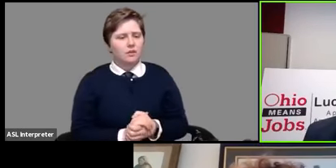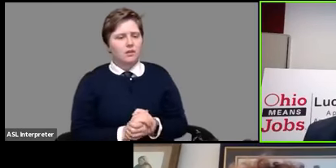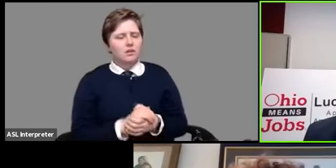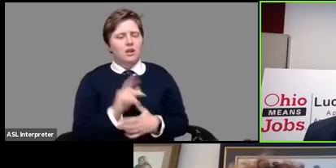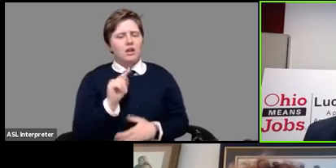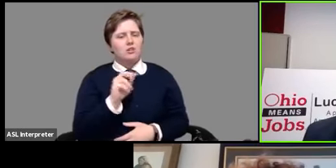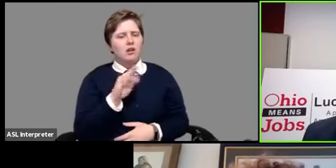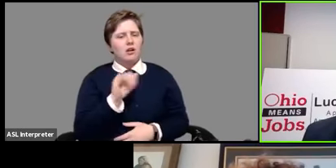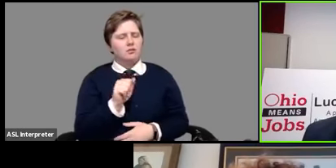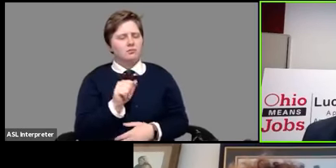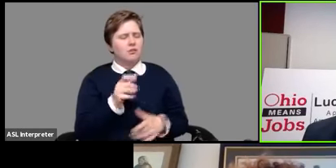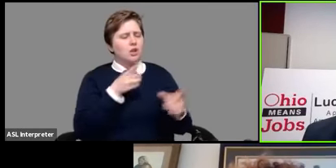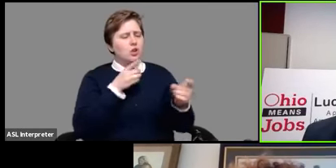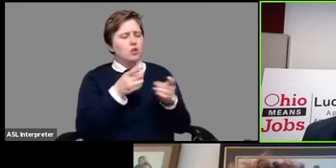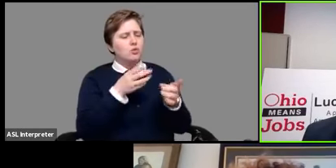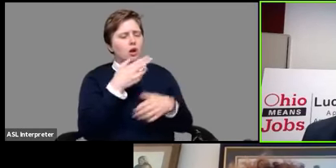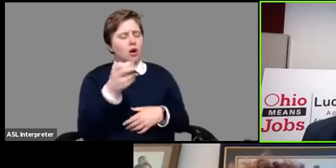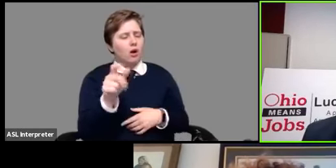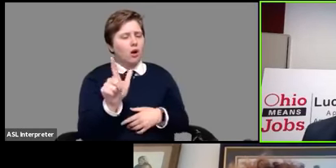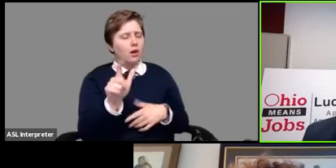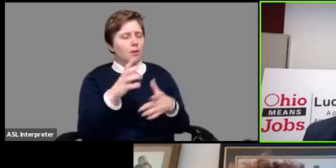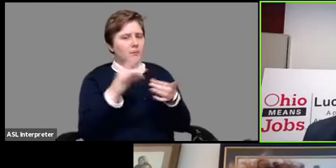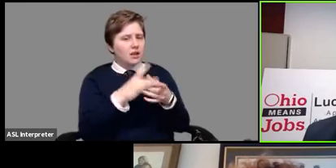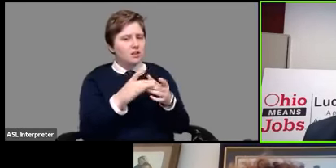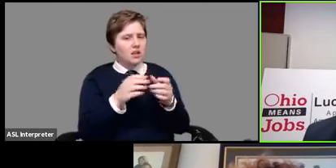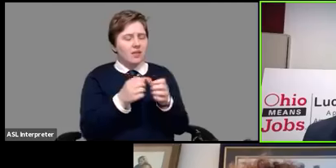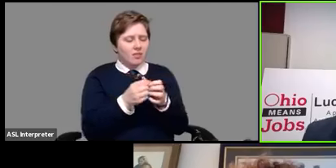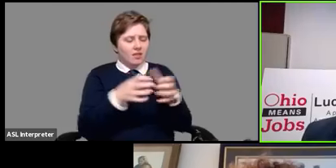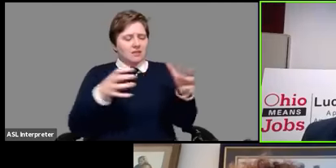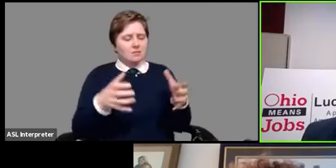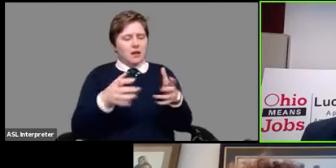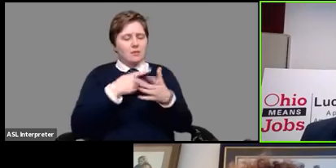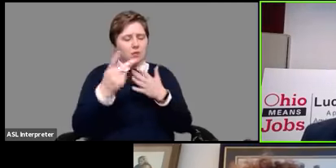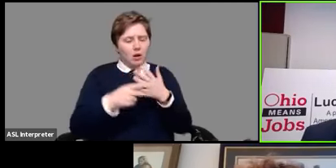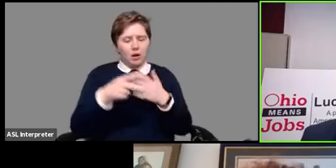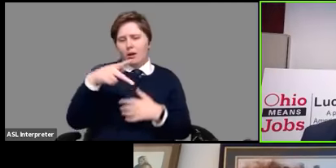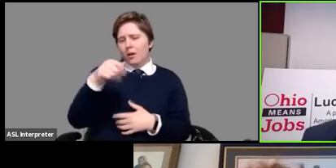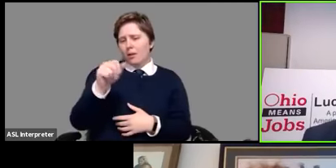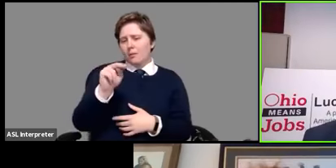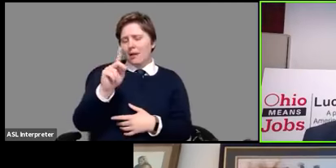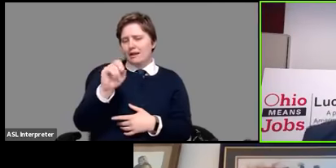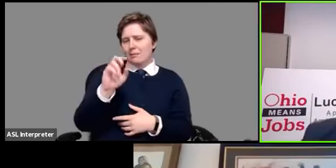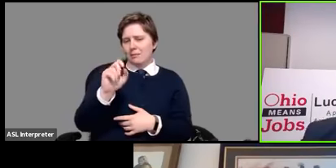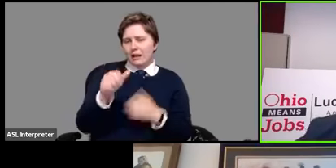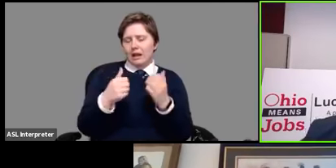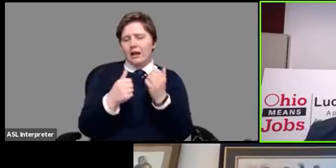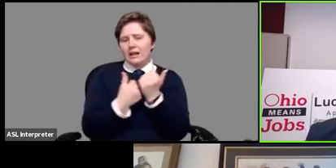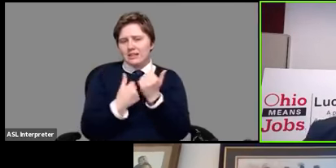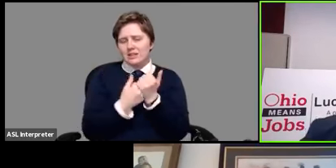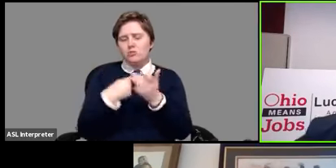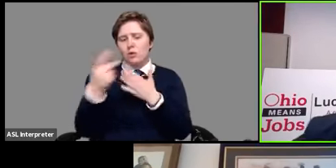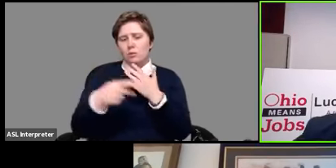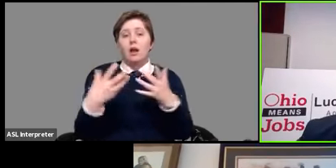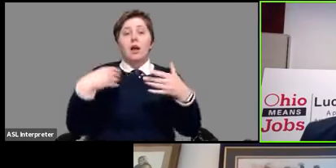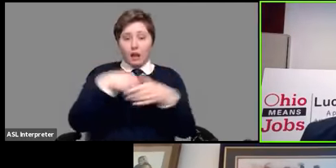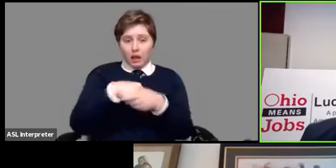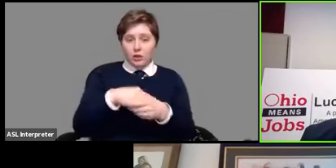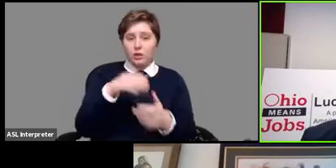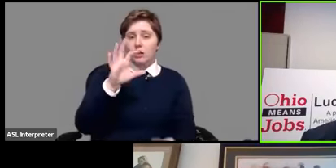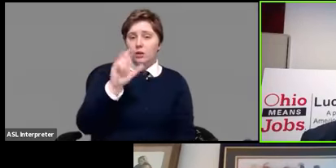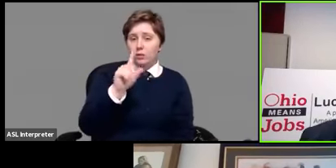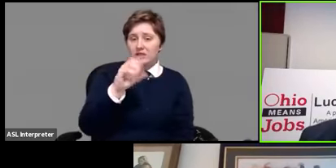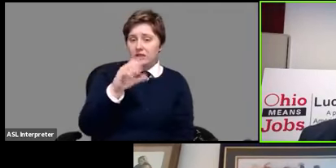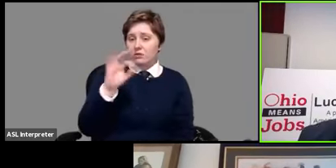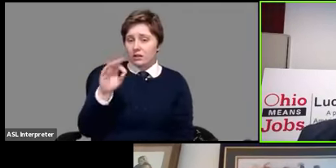mentioned um the expanded program the pandemic unemployment assistance program does include 1099ers and part-time